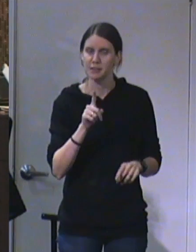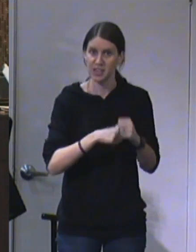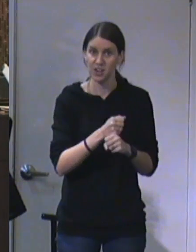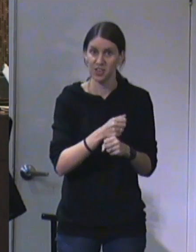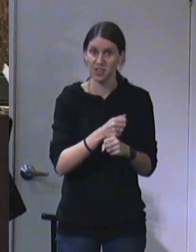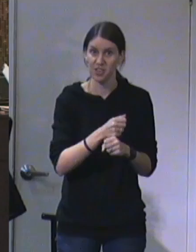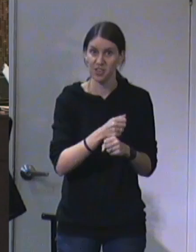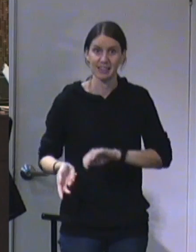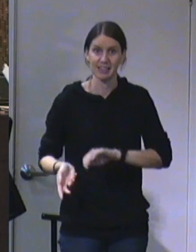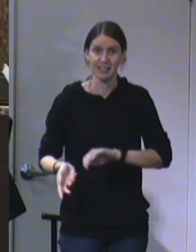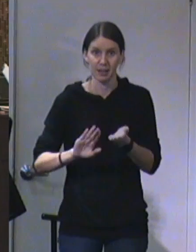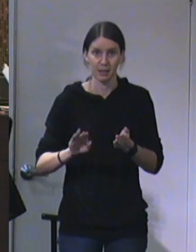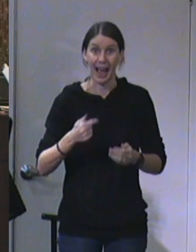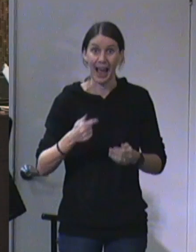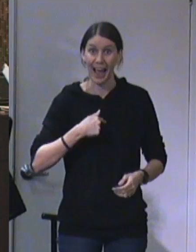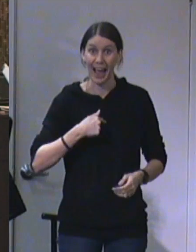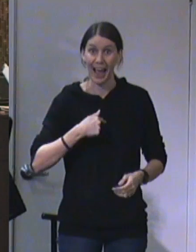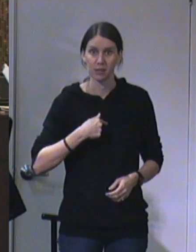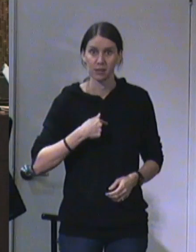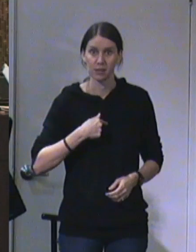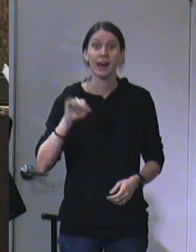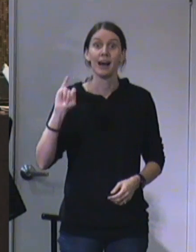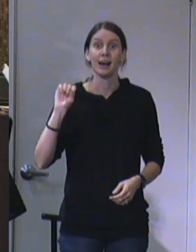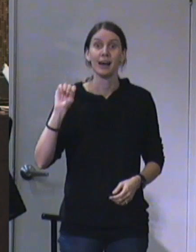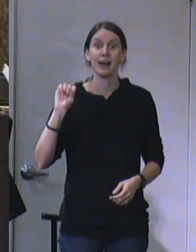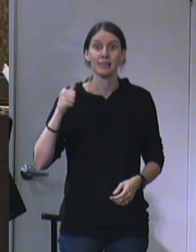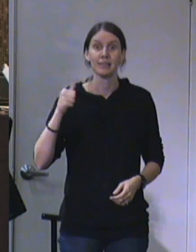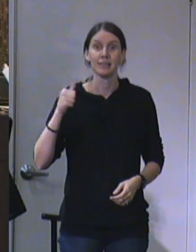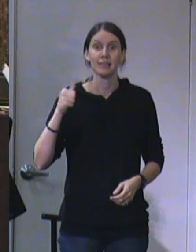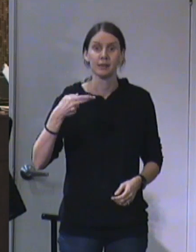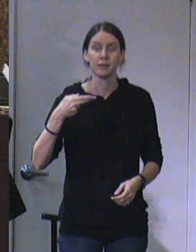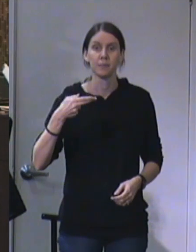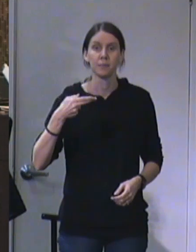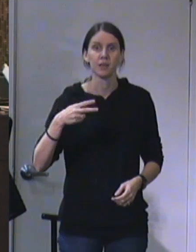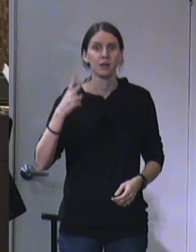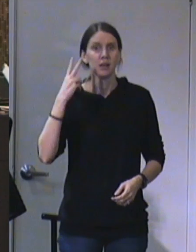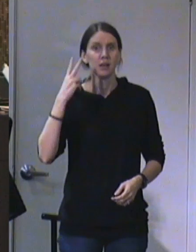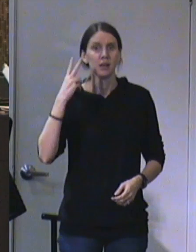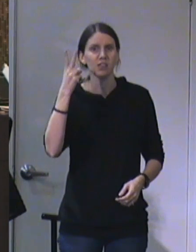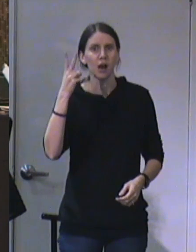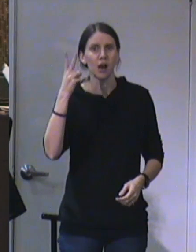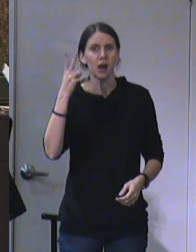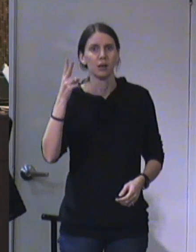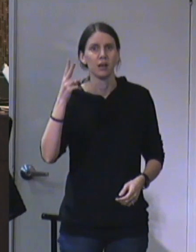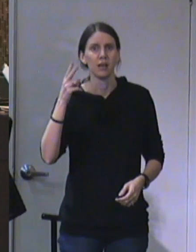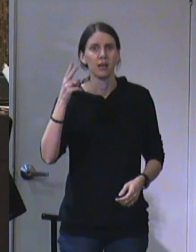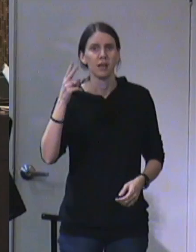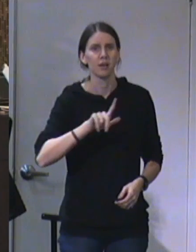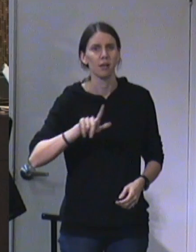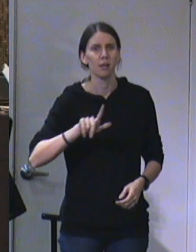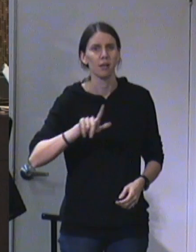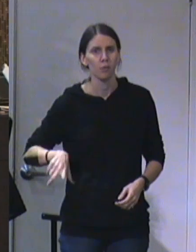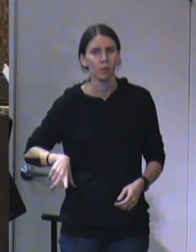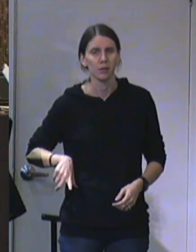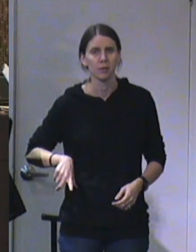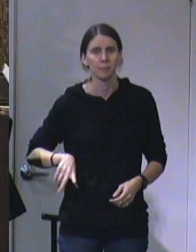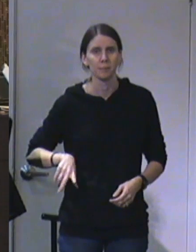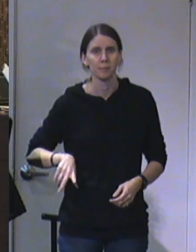year that King Uzziah died, I, Isaiah, saw also the Lord,